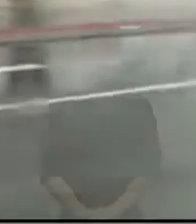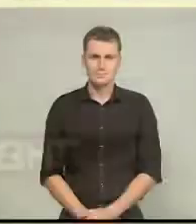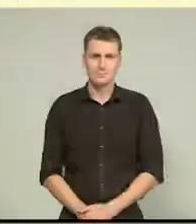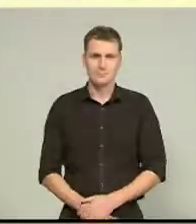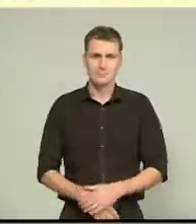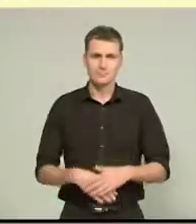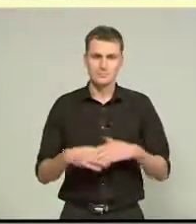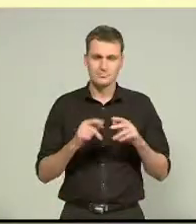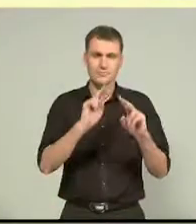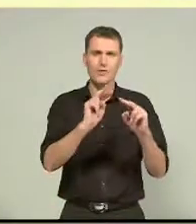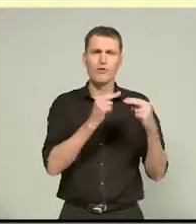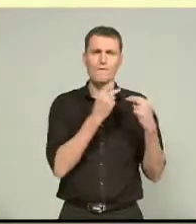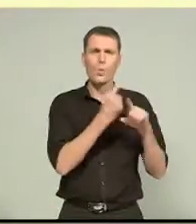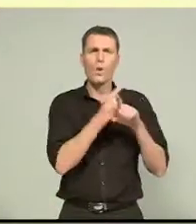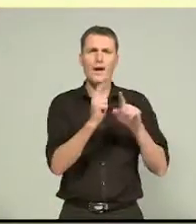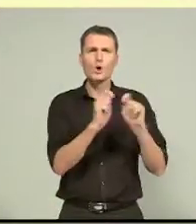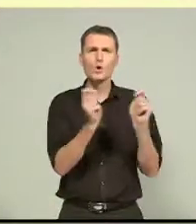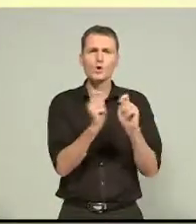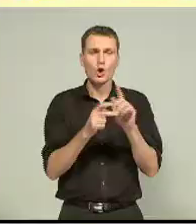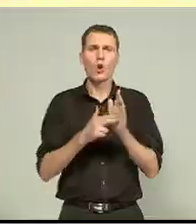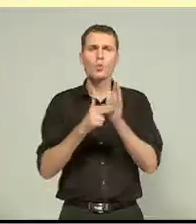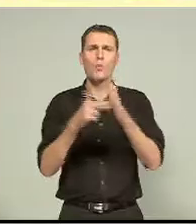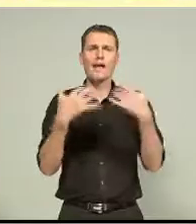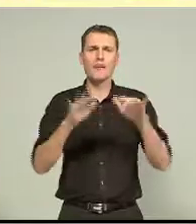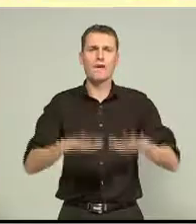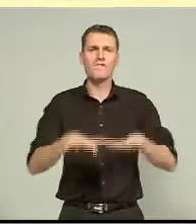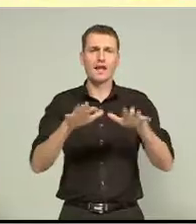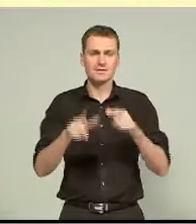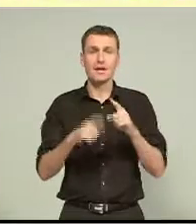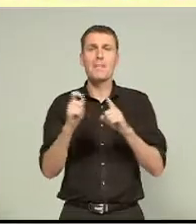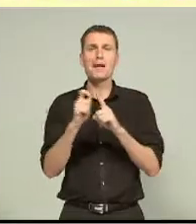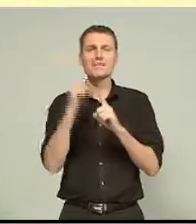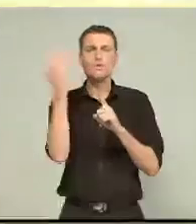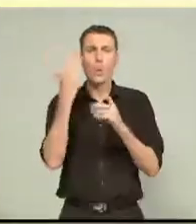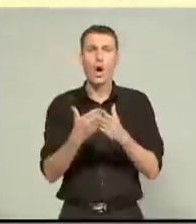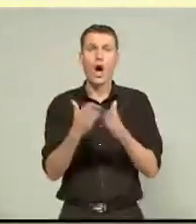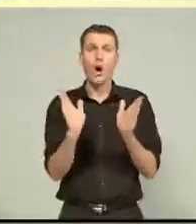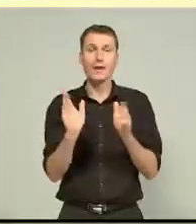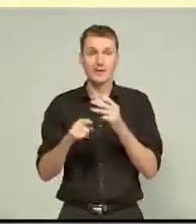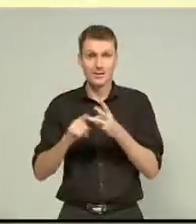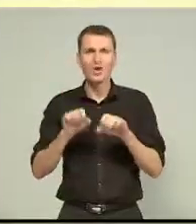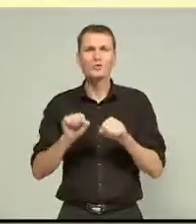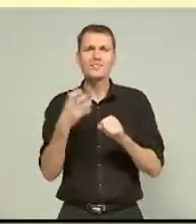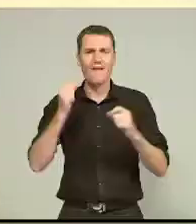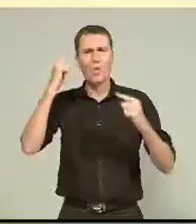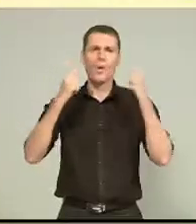In this review of the week's news, North Canterbury flooded. Pegasus School opened and students had a wacky race. This is